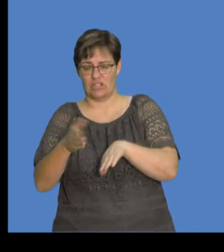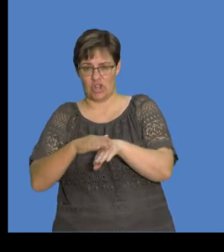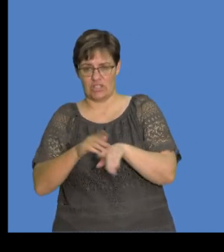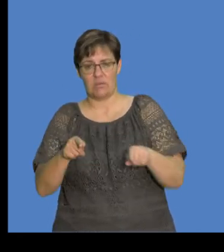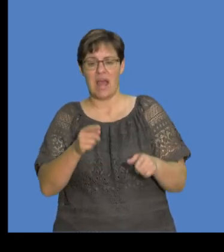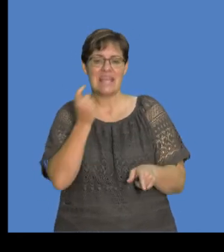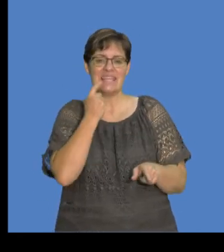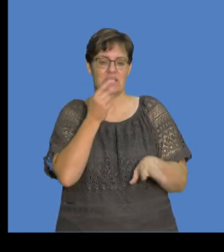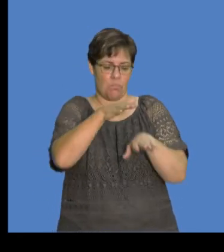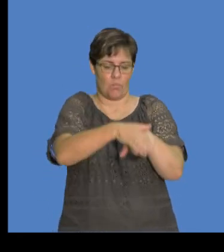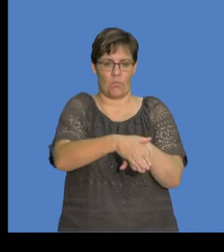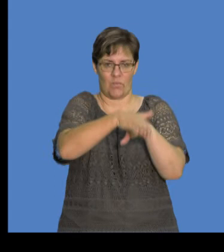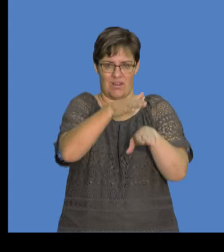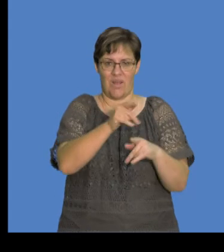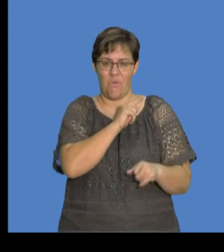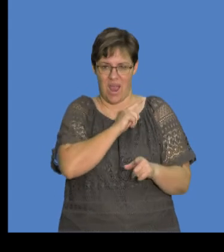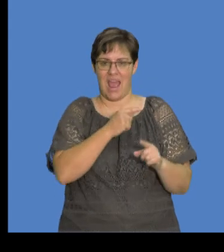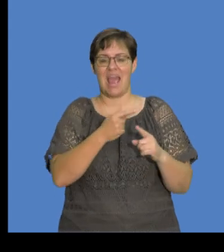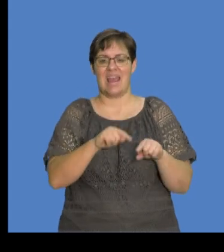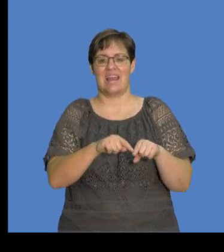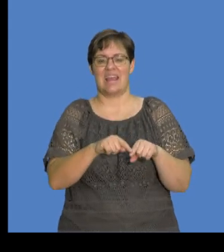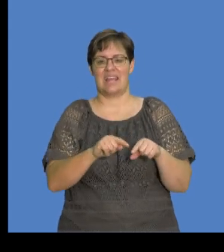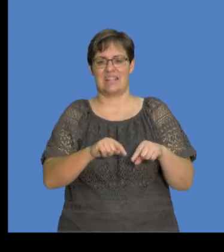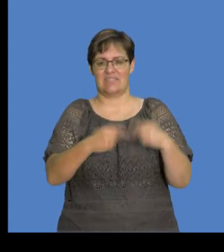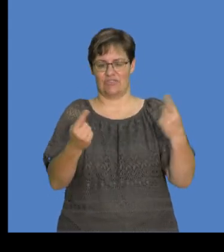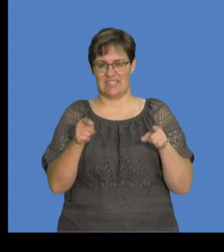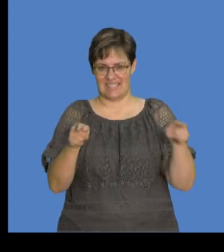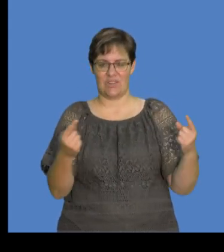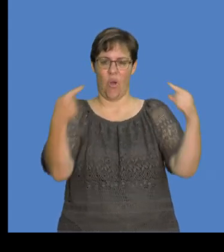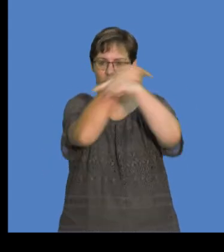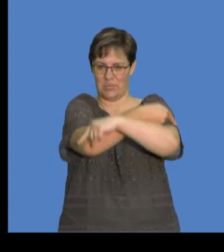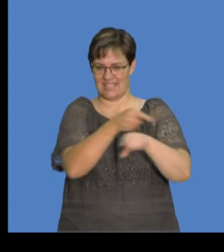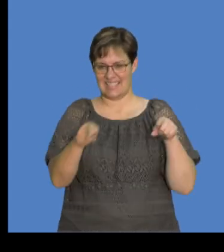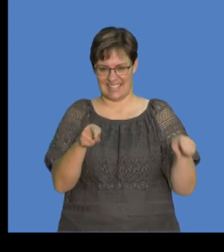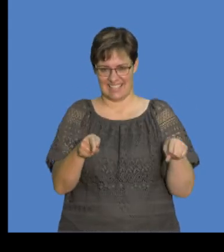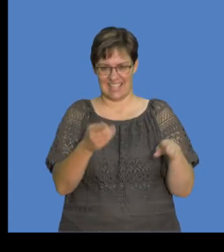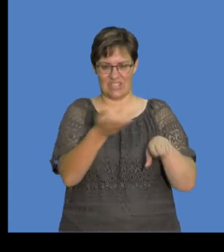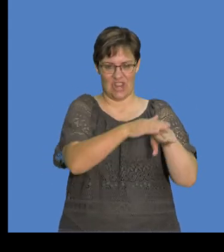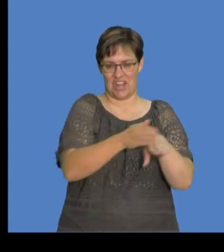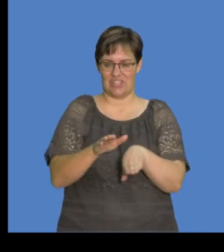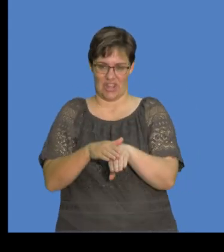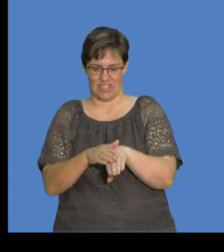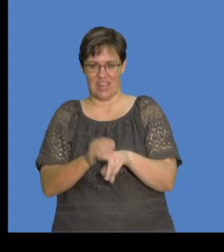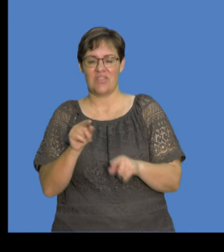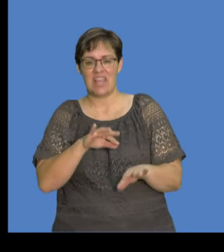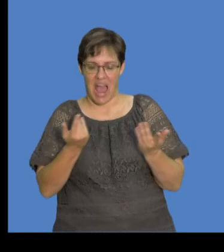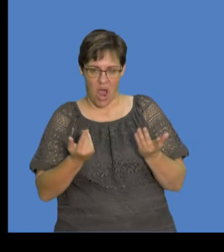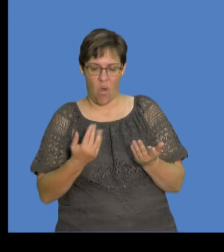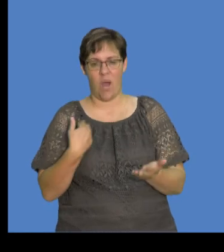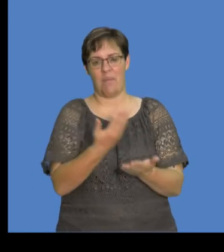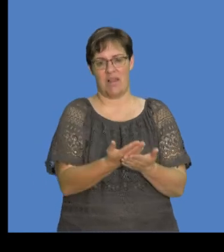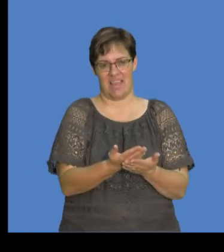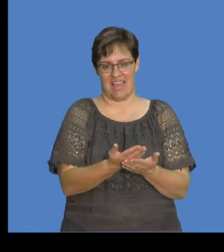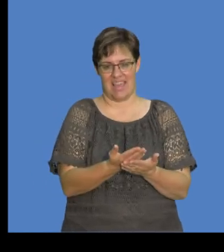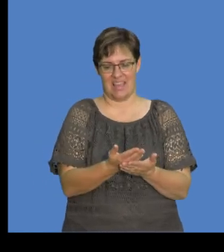can easily stick onto the paper. So the issue of the photocopier also actually has a lot to do with the